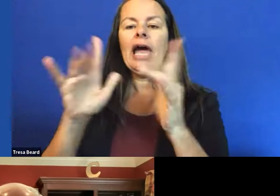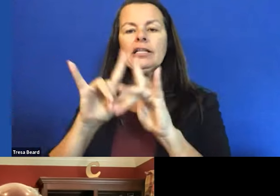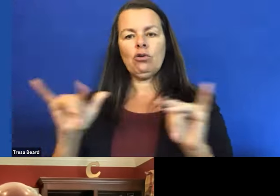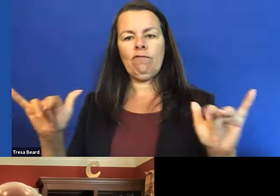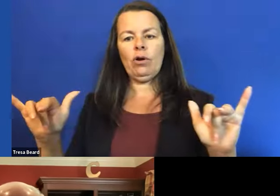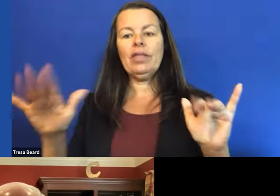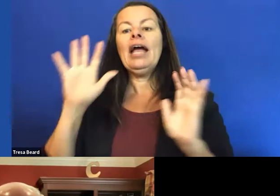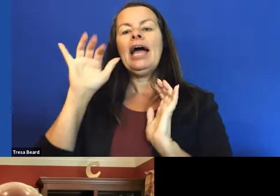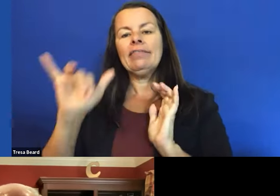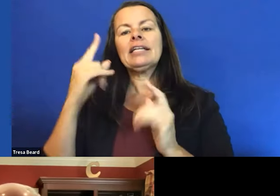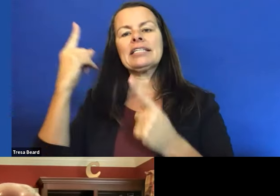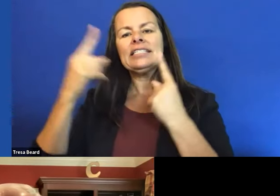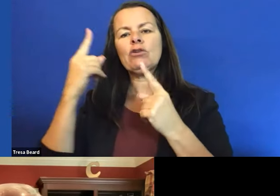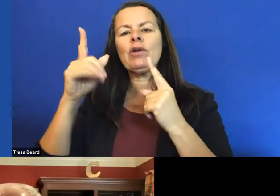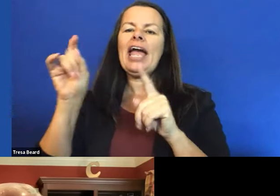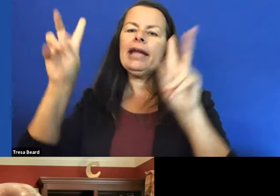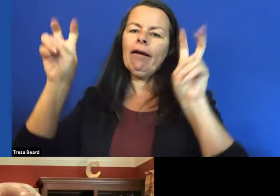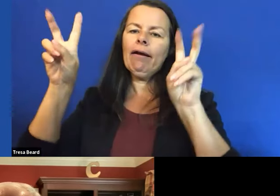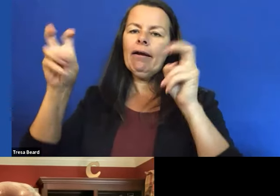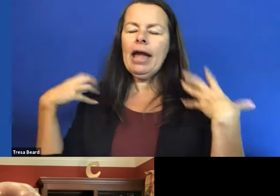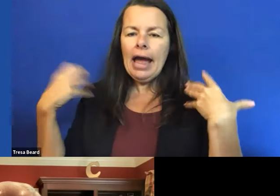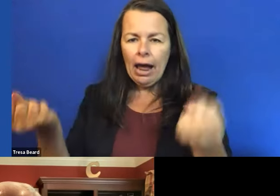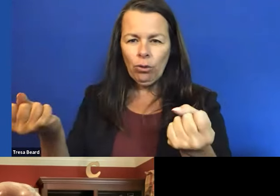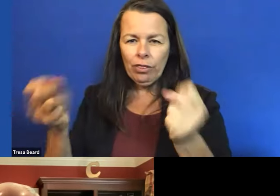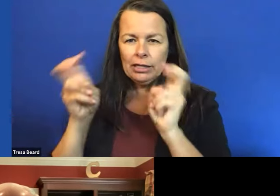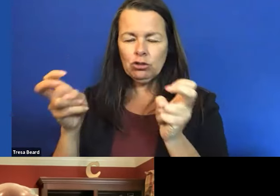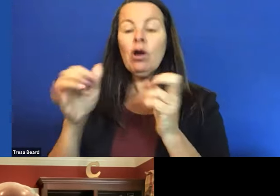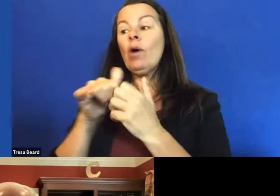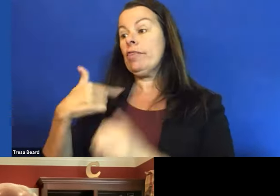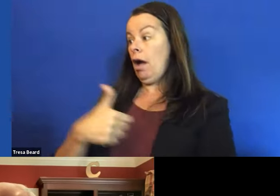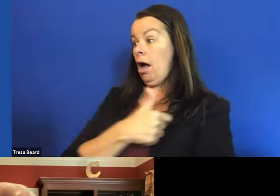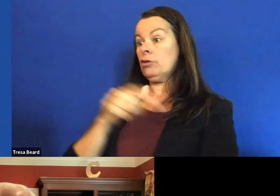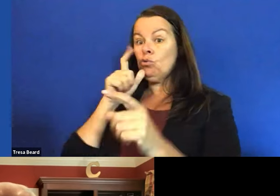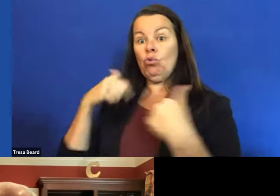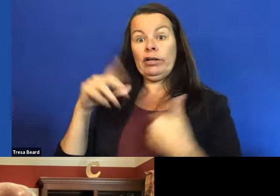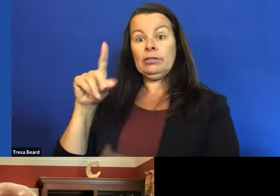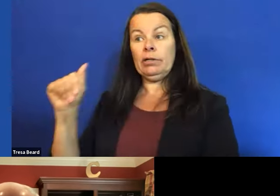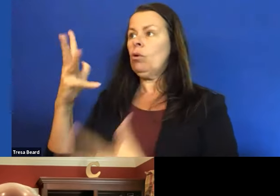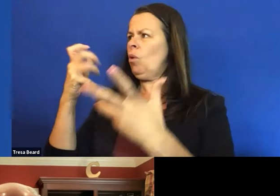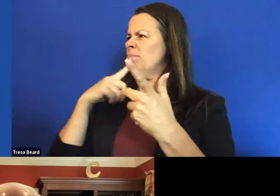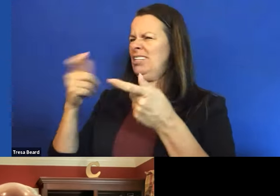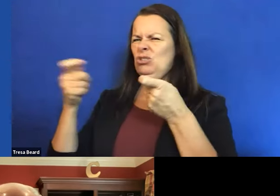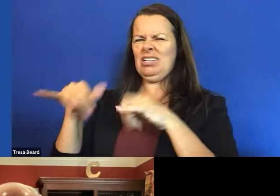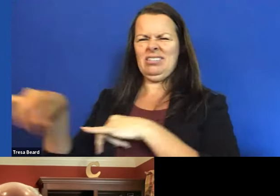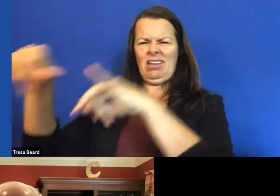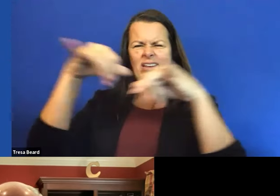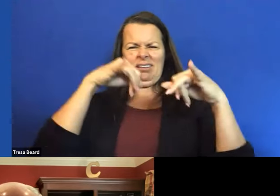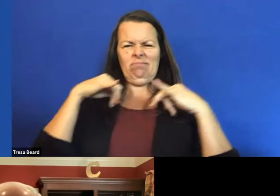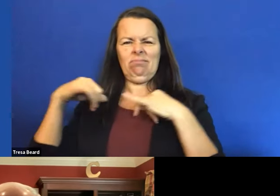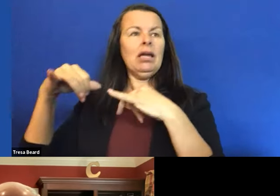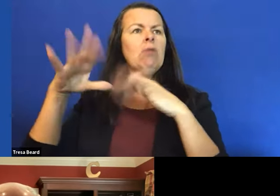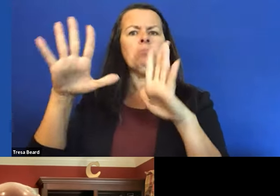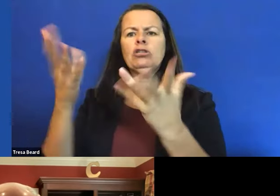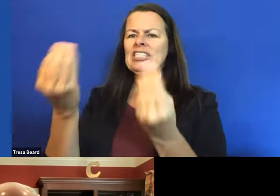And it's considered a health issue when those of us with disabilities, we want to be treated like everybody else, that means giving us the